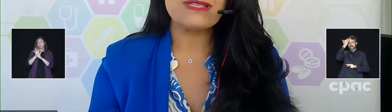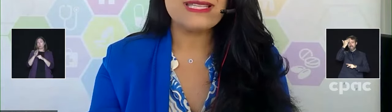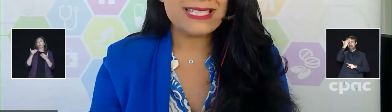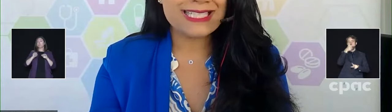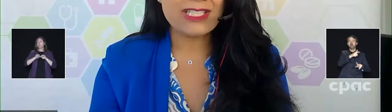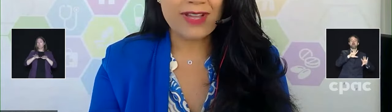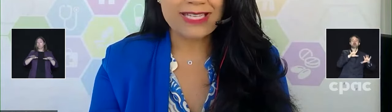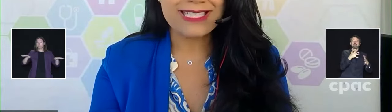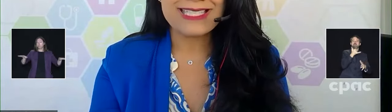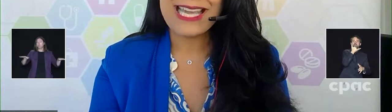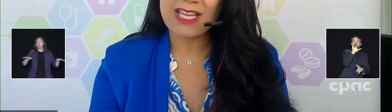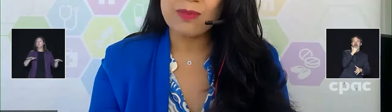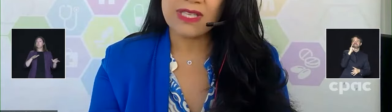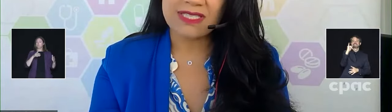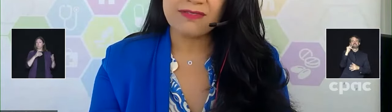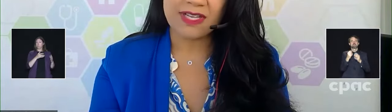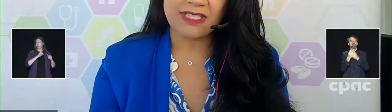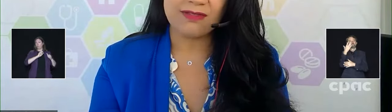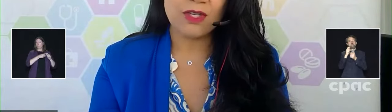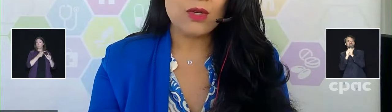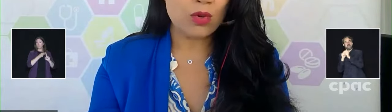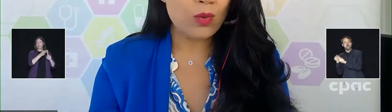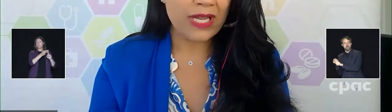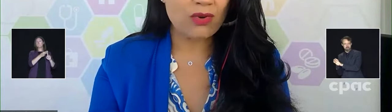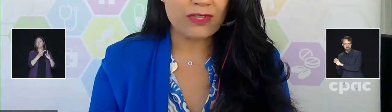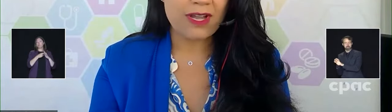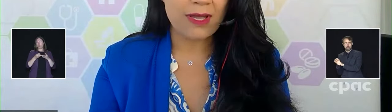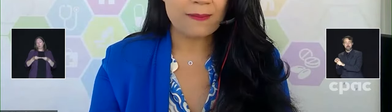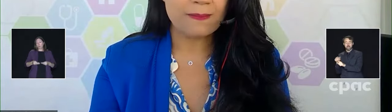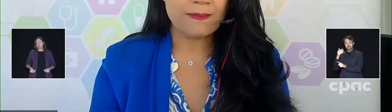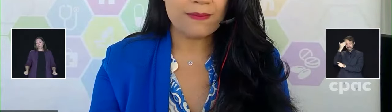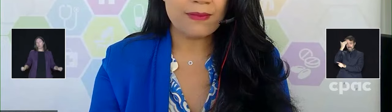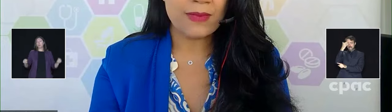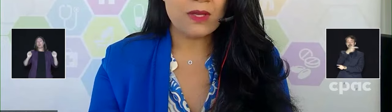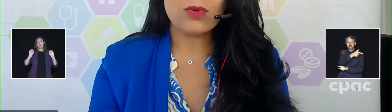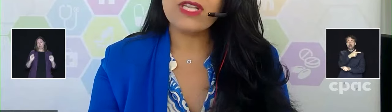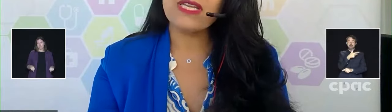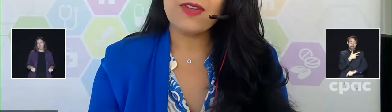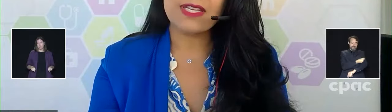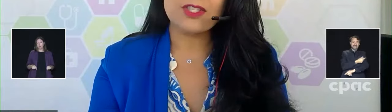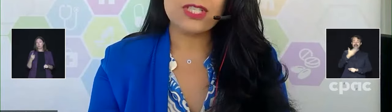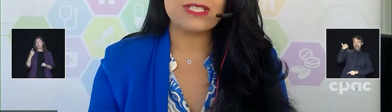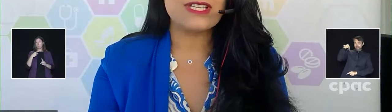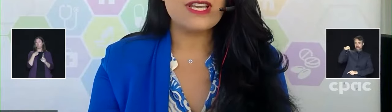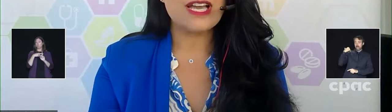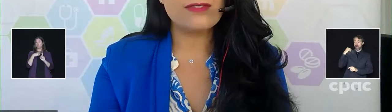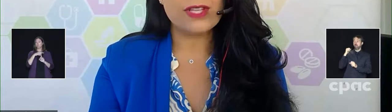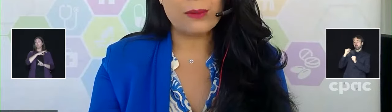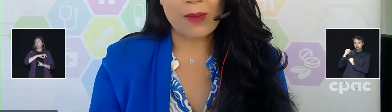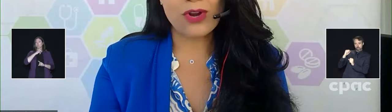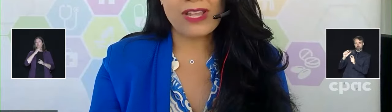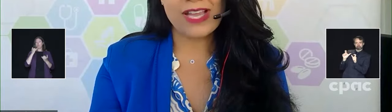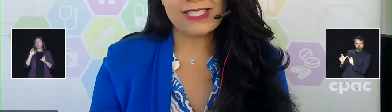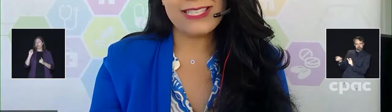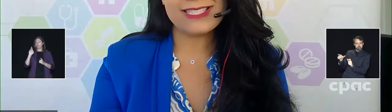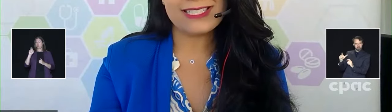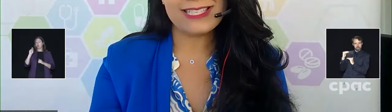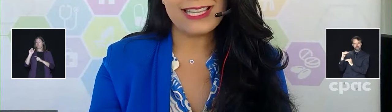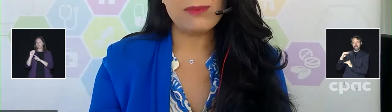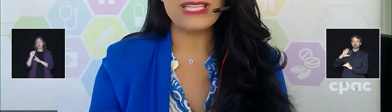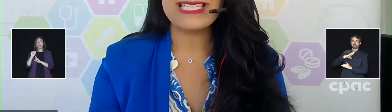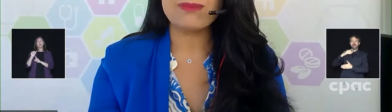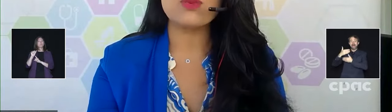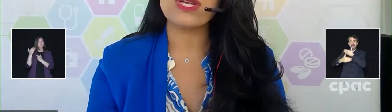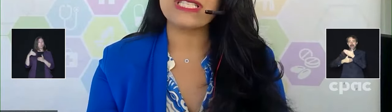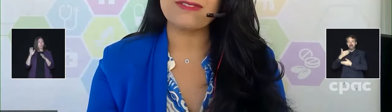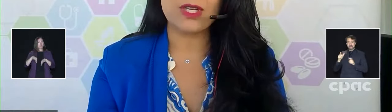that the existing vaccines can be less effective or wane over time. One of the advantages of the mRNA vaccines is that they can